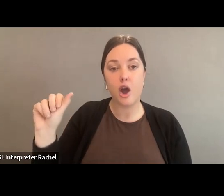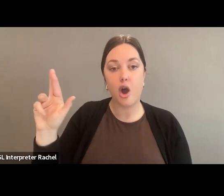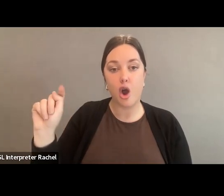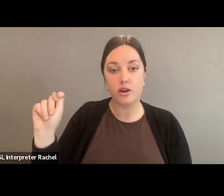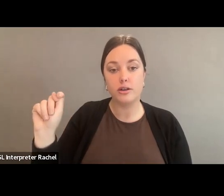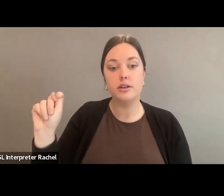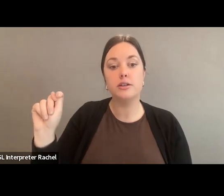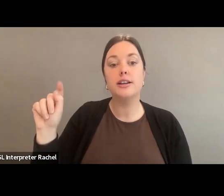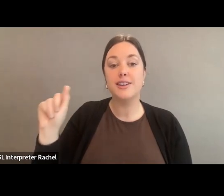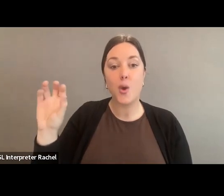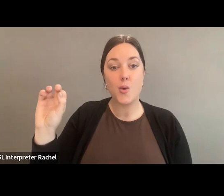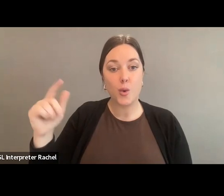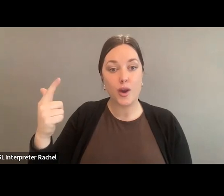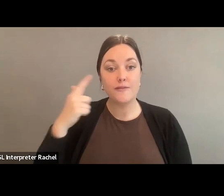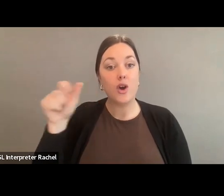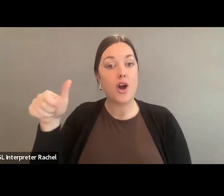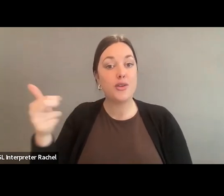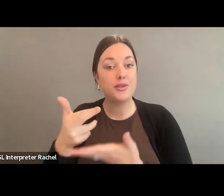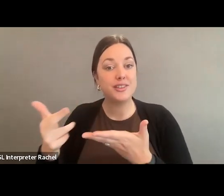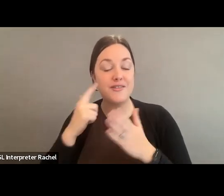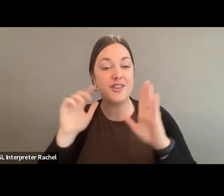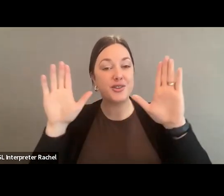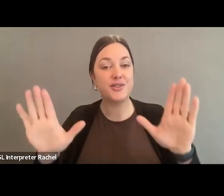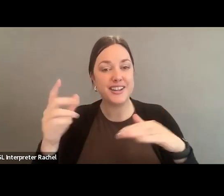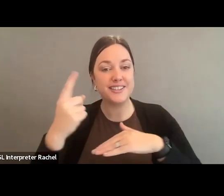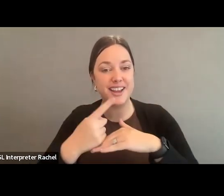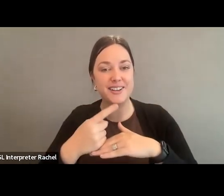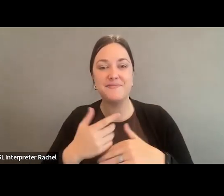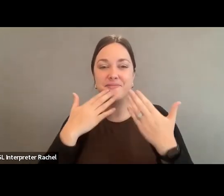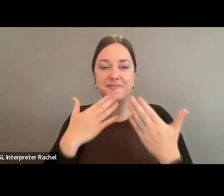resources. Have a great rest of your day. Thank you. Thank